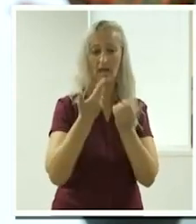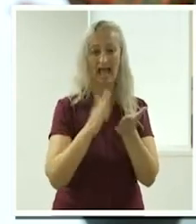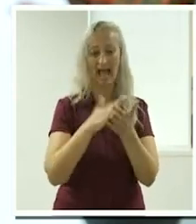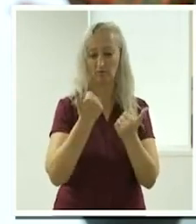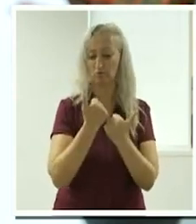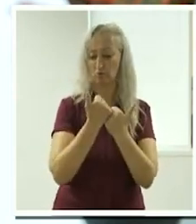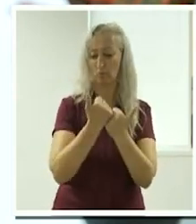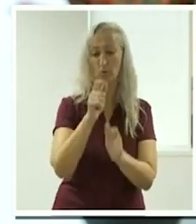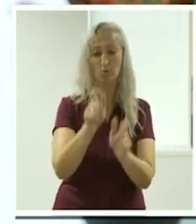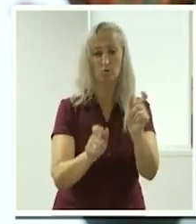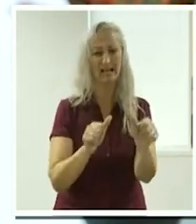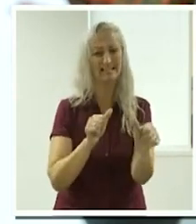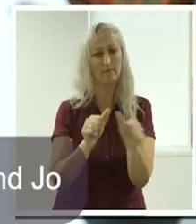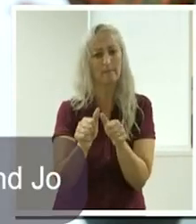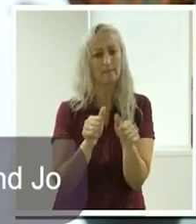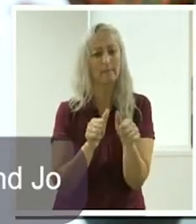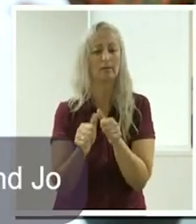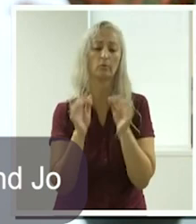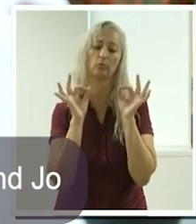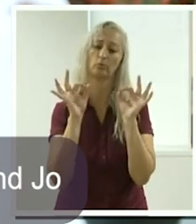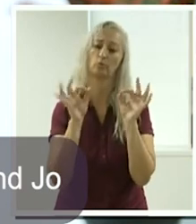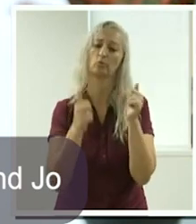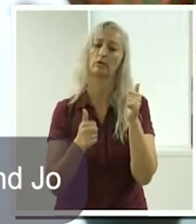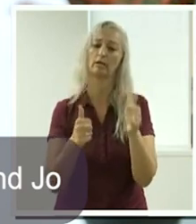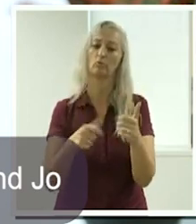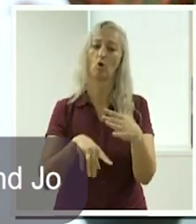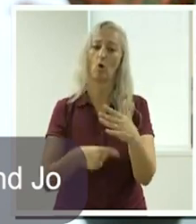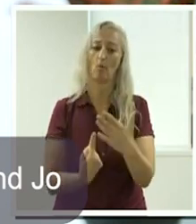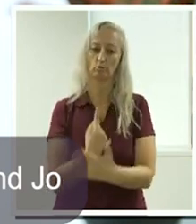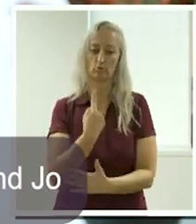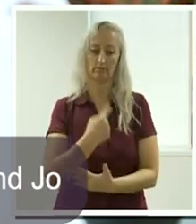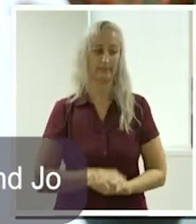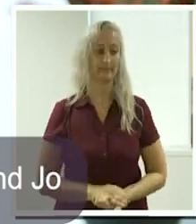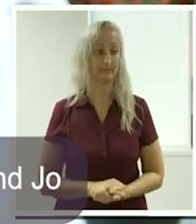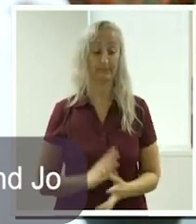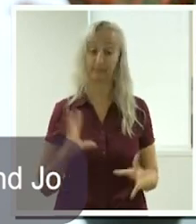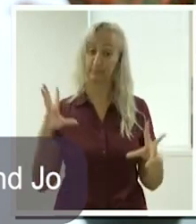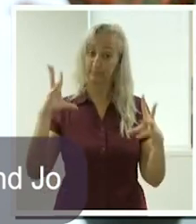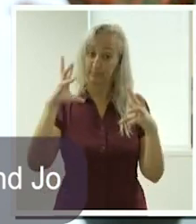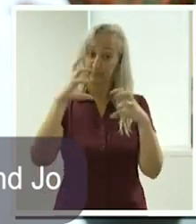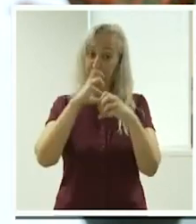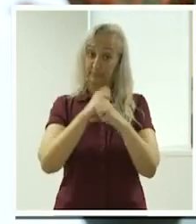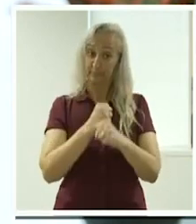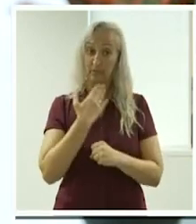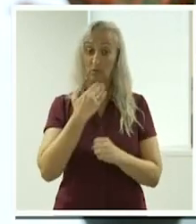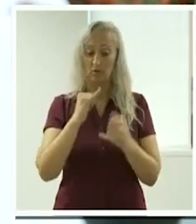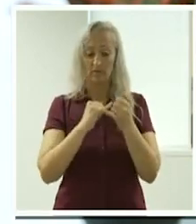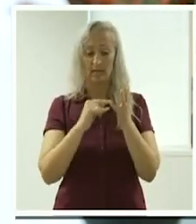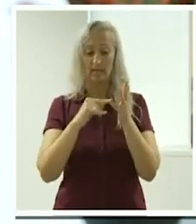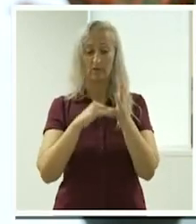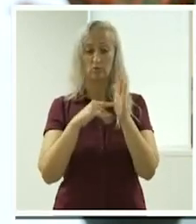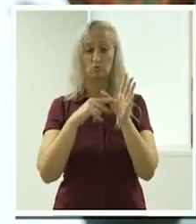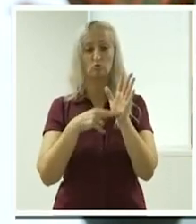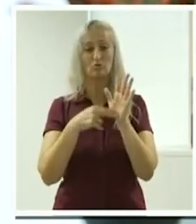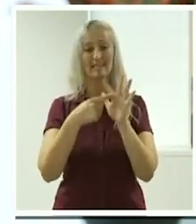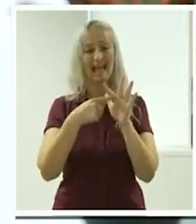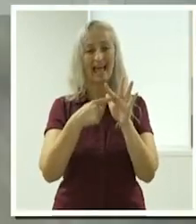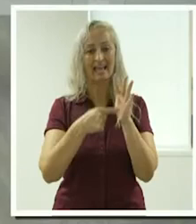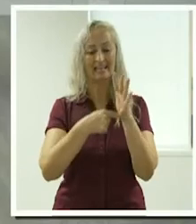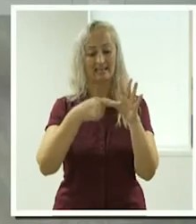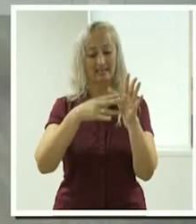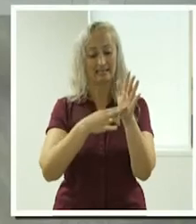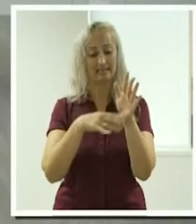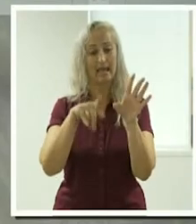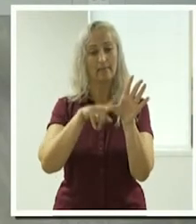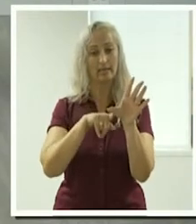uh opportunity but just to wrap up i'd really like to thank suzanne tammy and joe and kate for for facilitating the